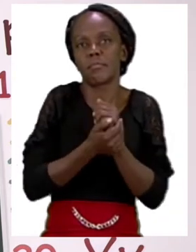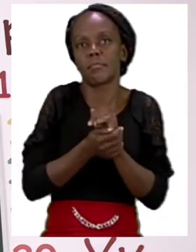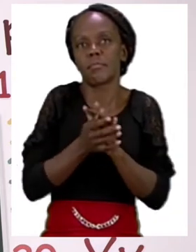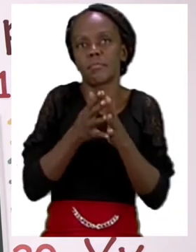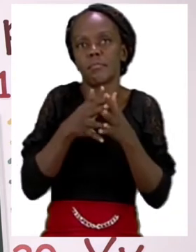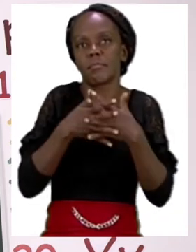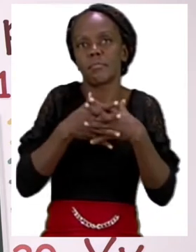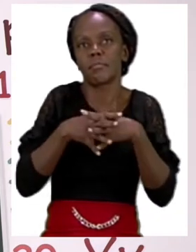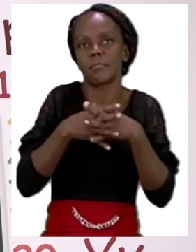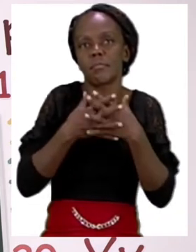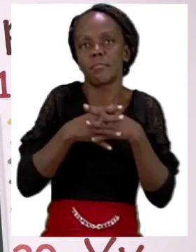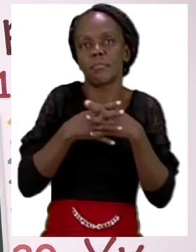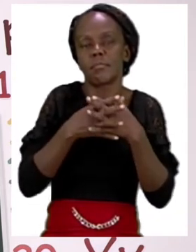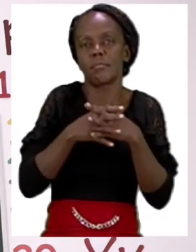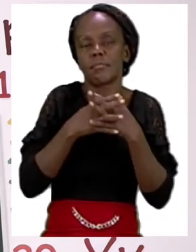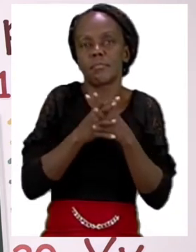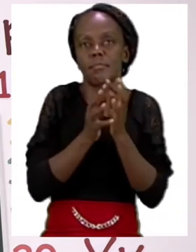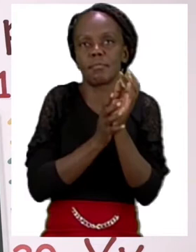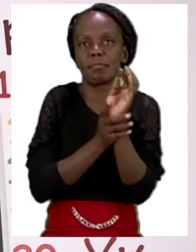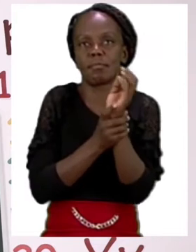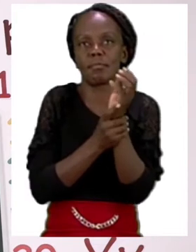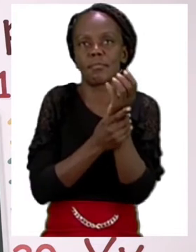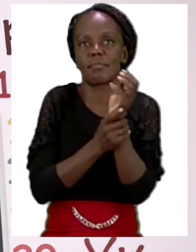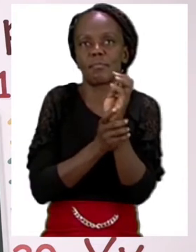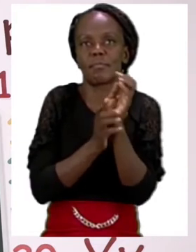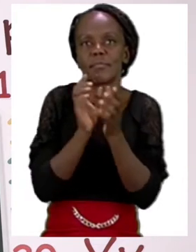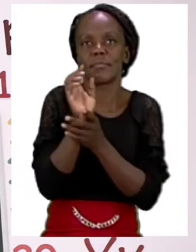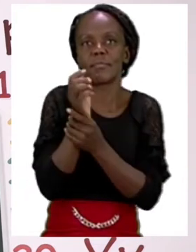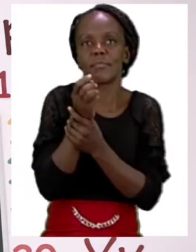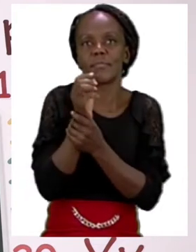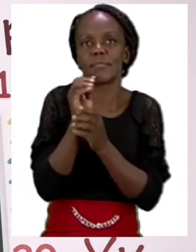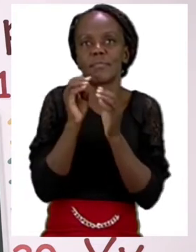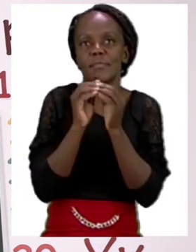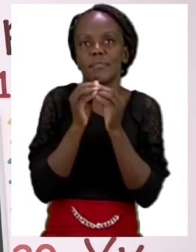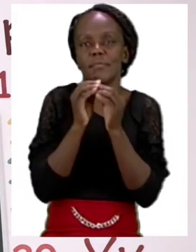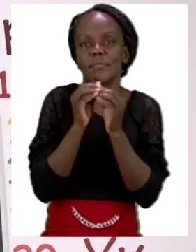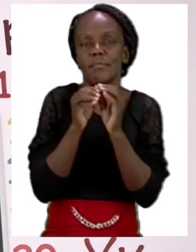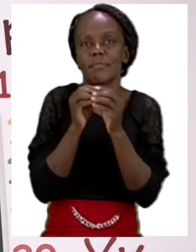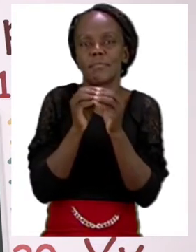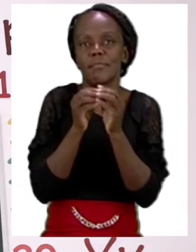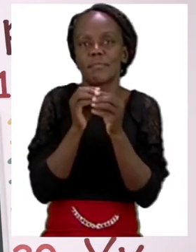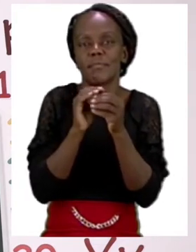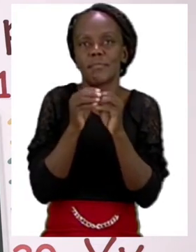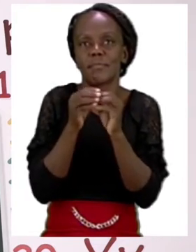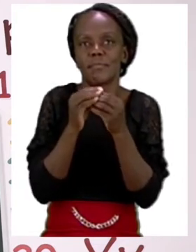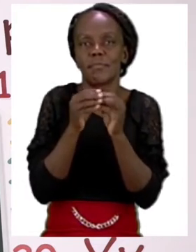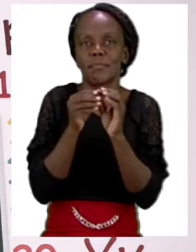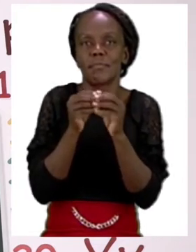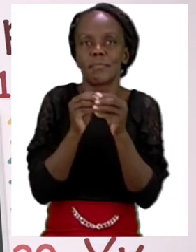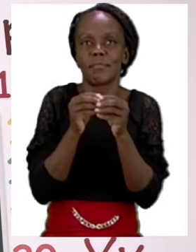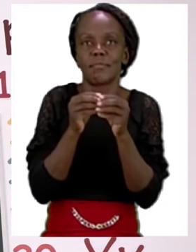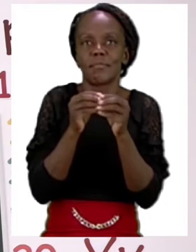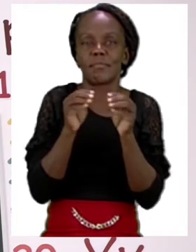in between our fingers on our wrists and lastly our fingertips as well.